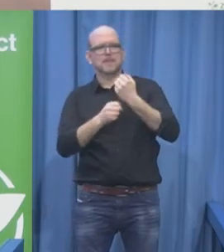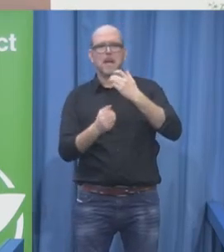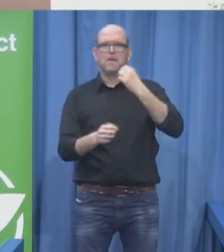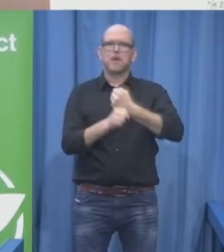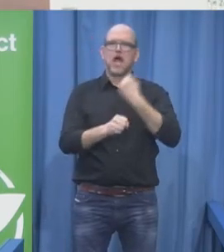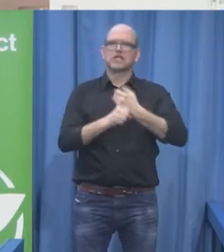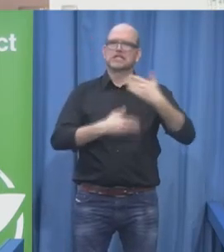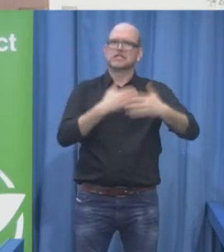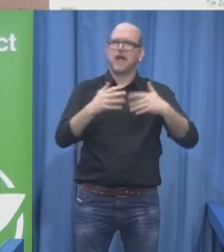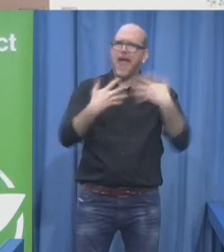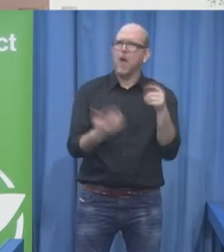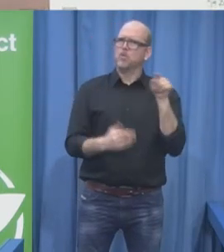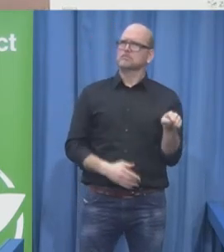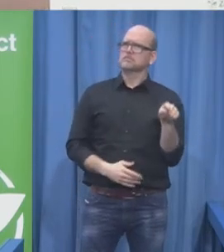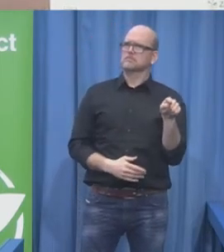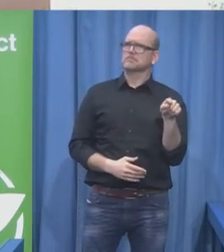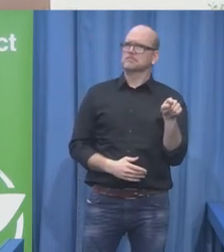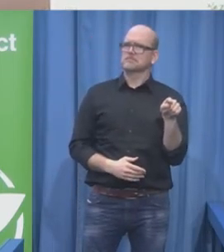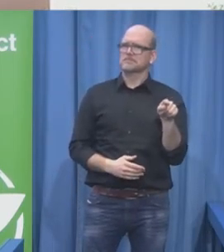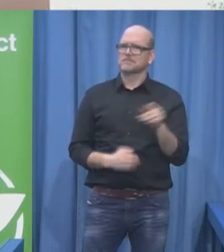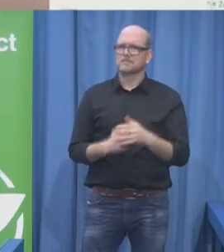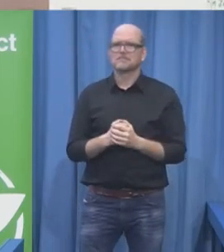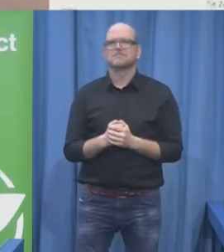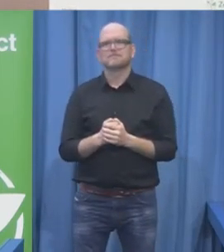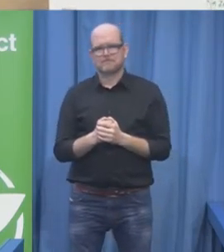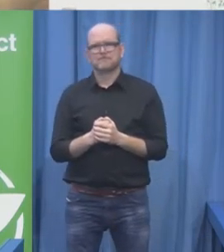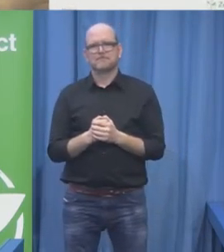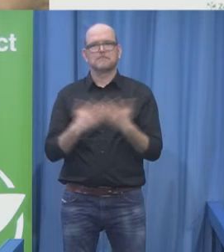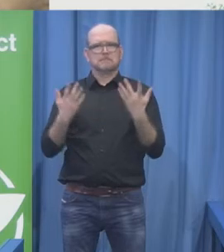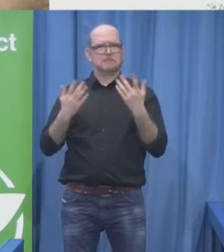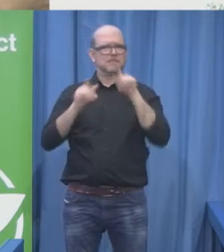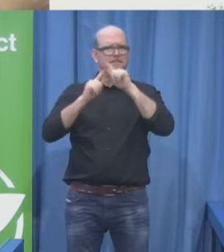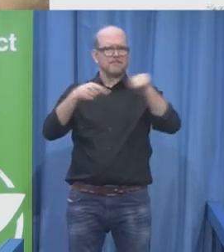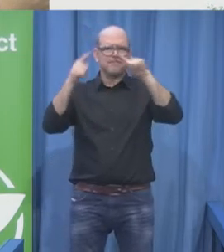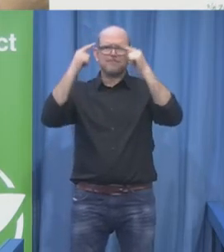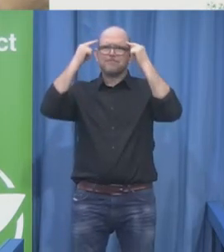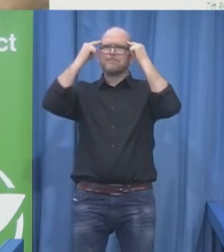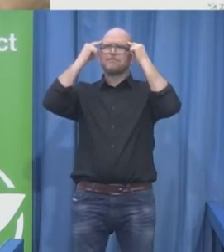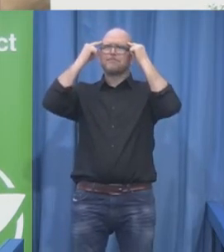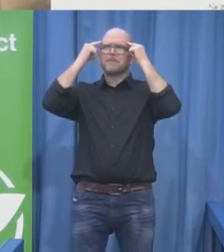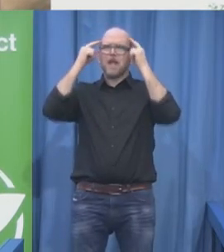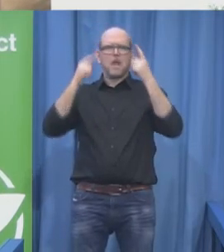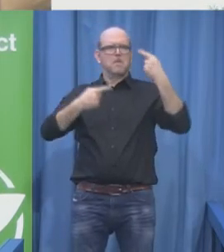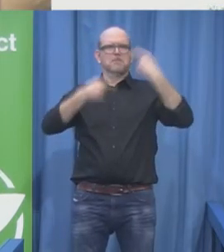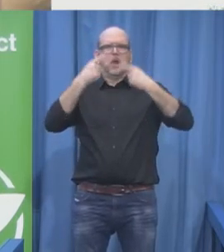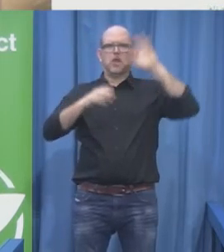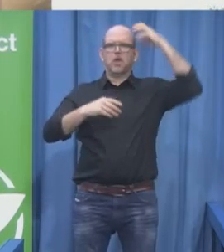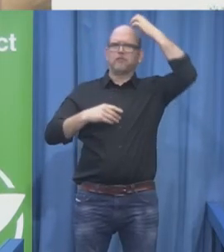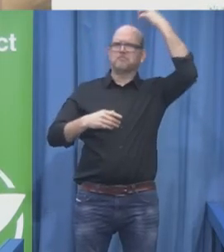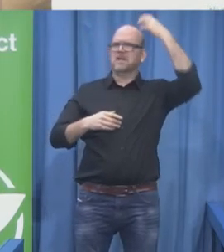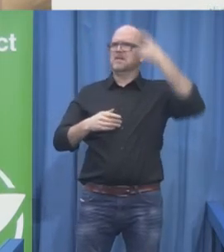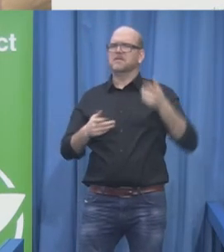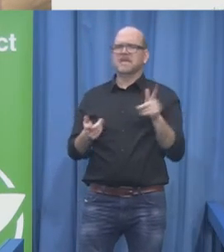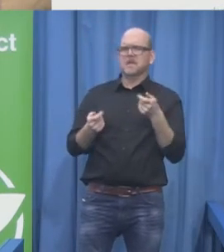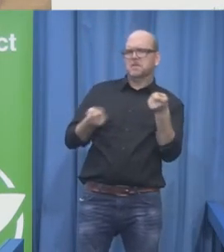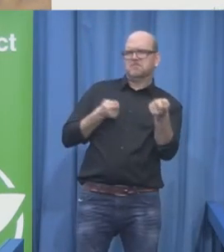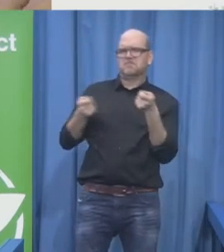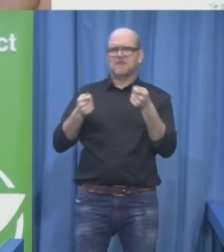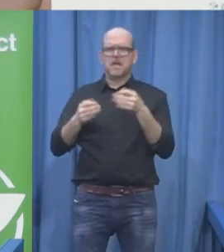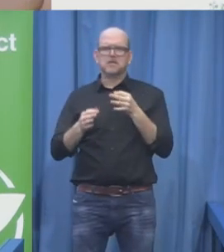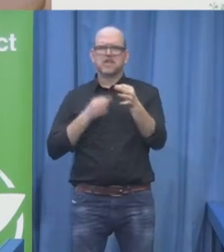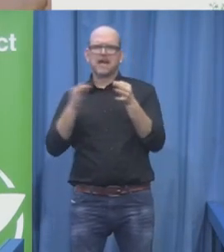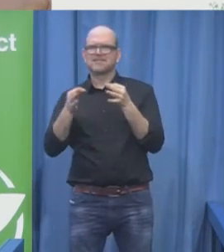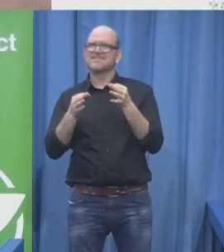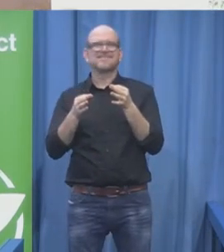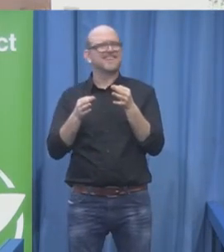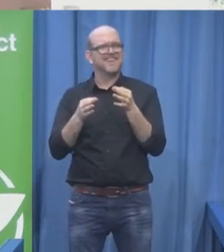policies are not just made by governments. You see, I used to work as a CEO in the past in the private sector. I'm